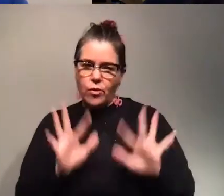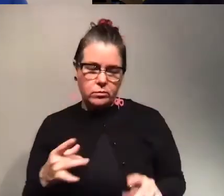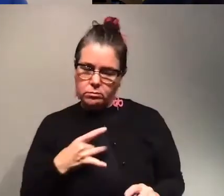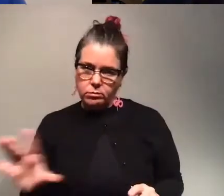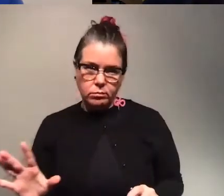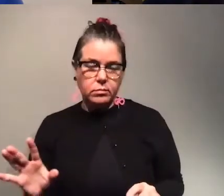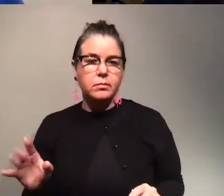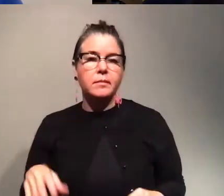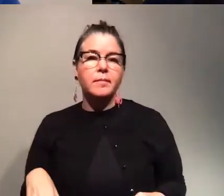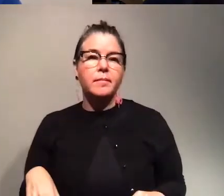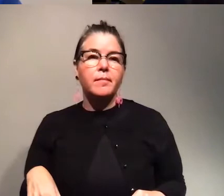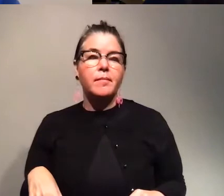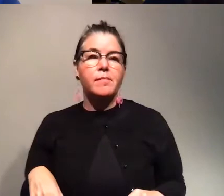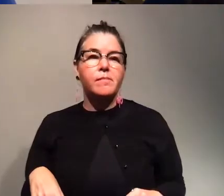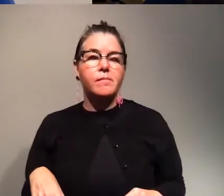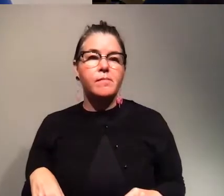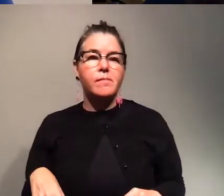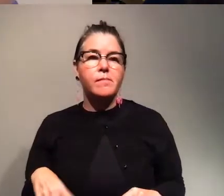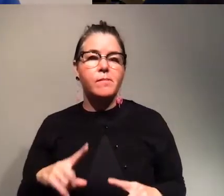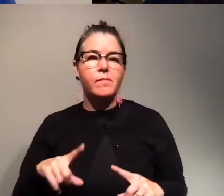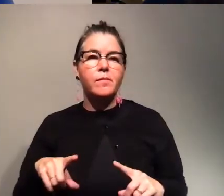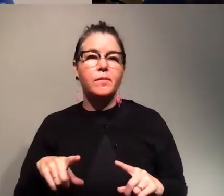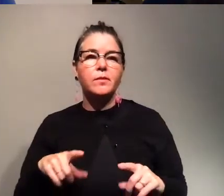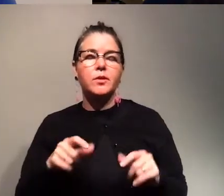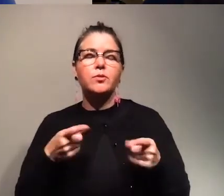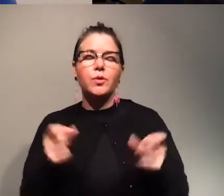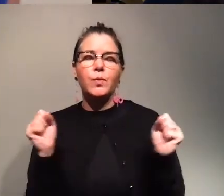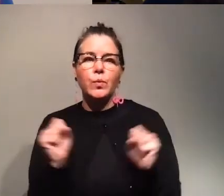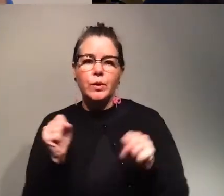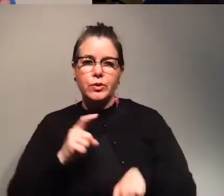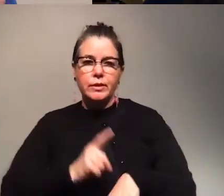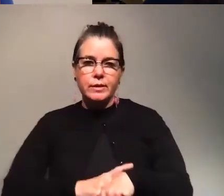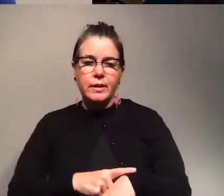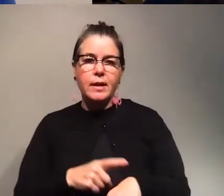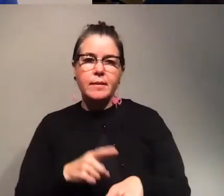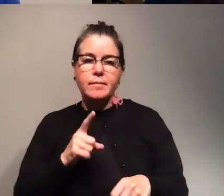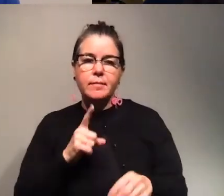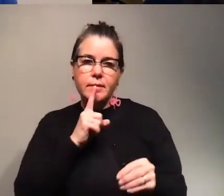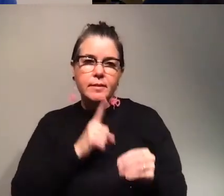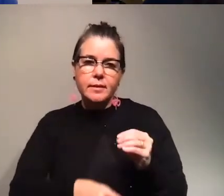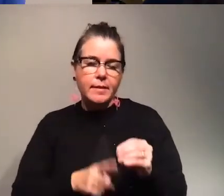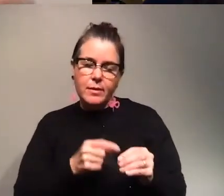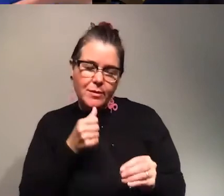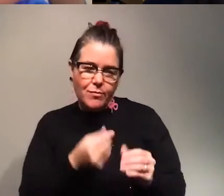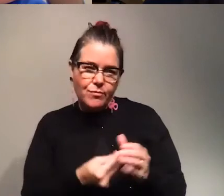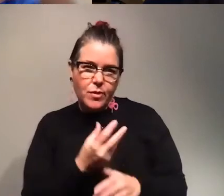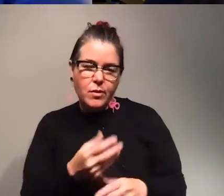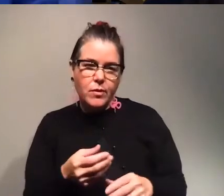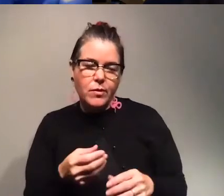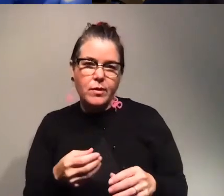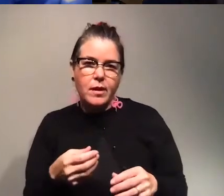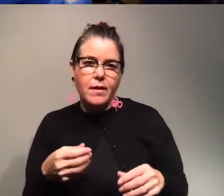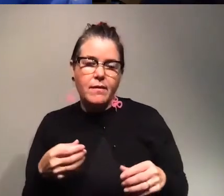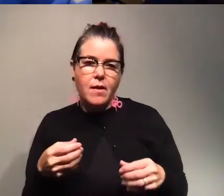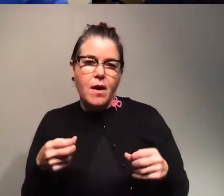when the weather during the winter that actually tomatoes are not grown, it gives a chance like to break